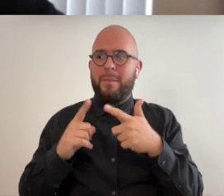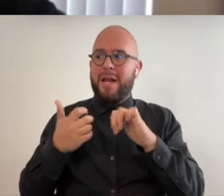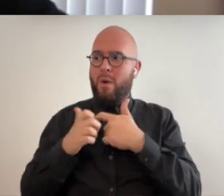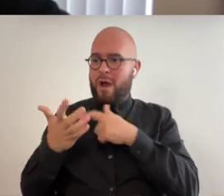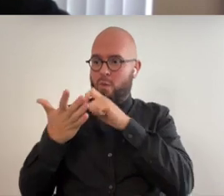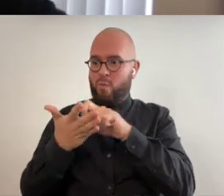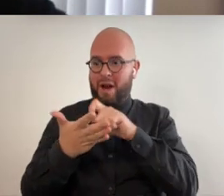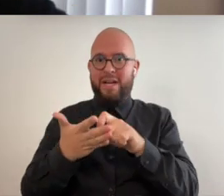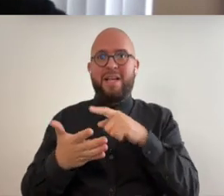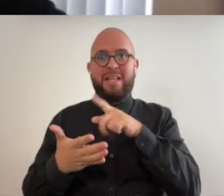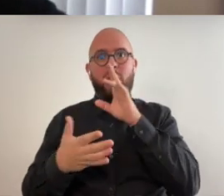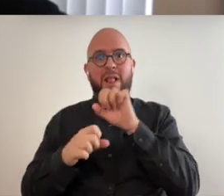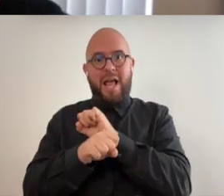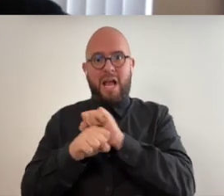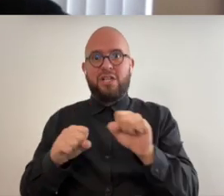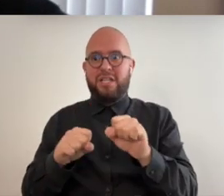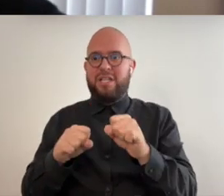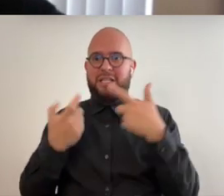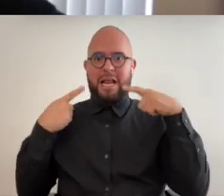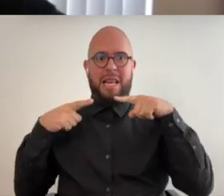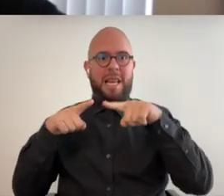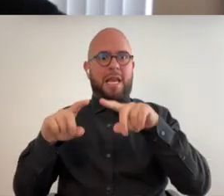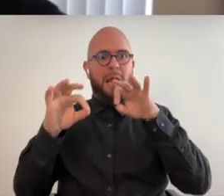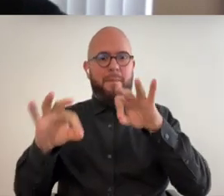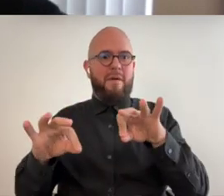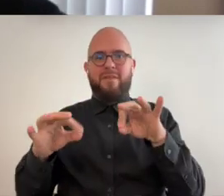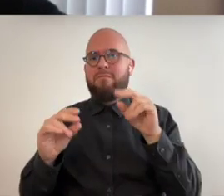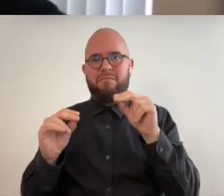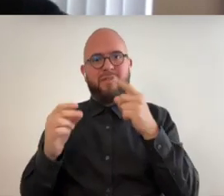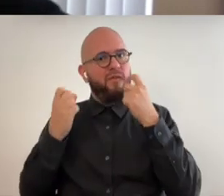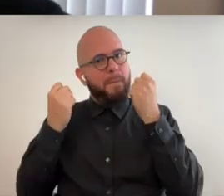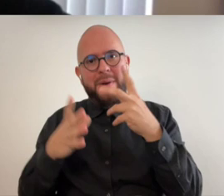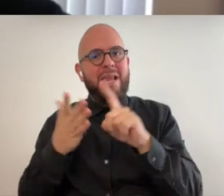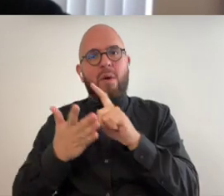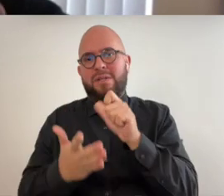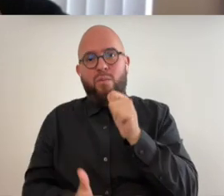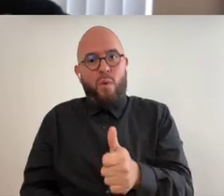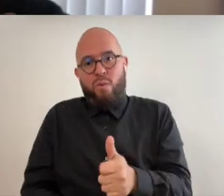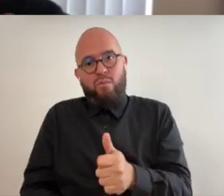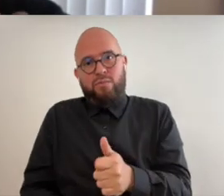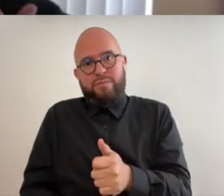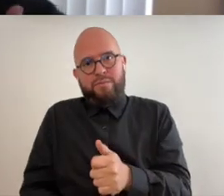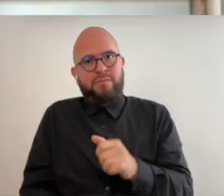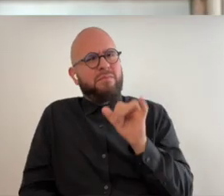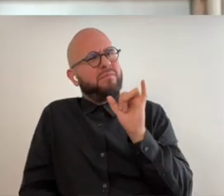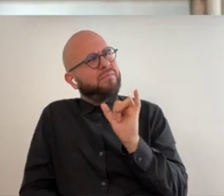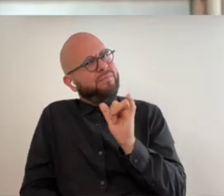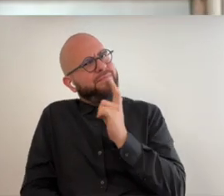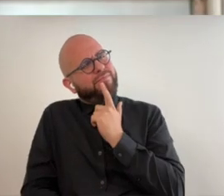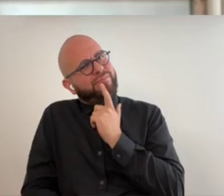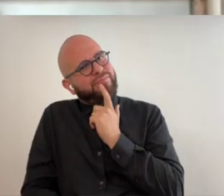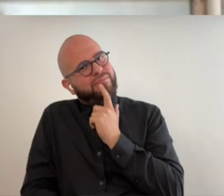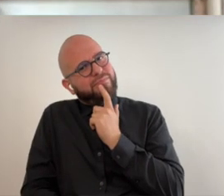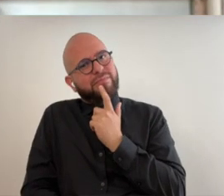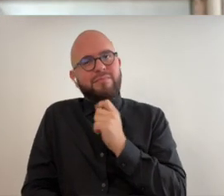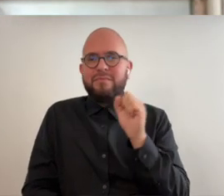line up the same way for many many many hours so it's music that it